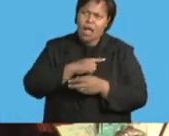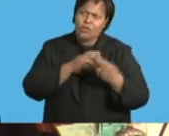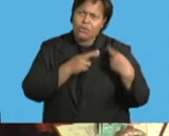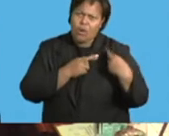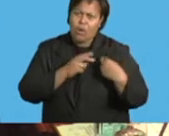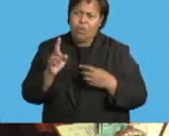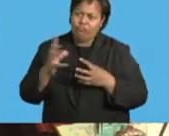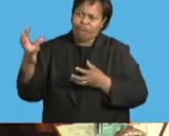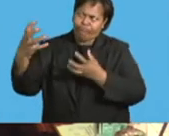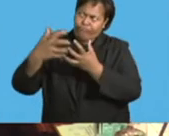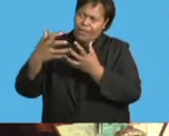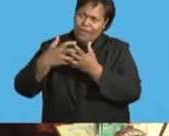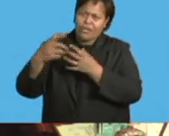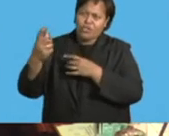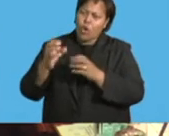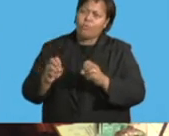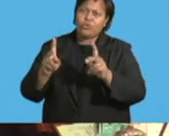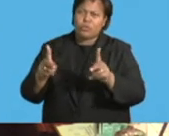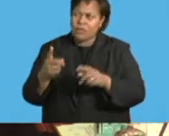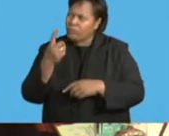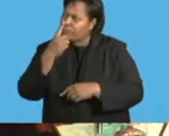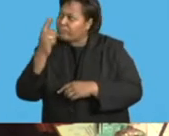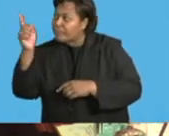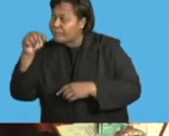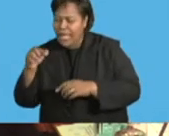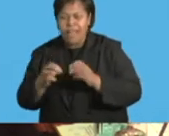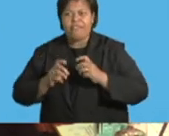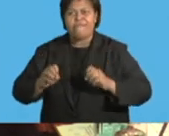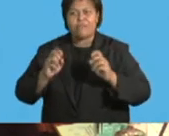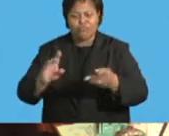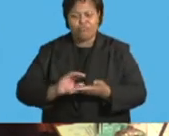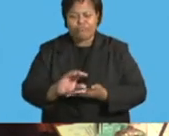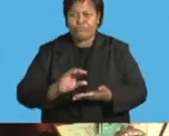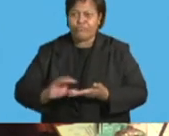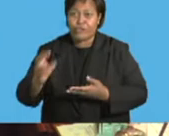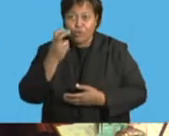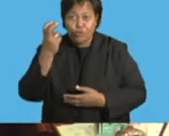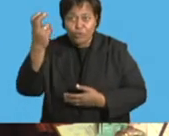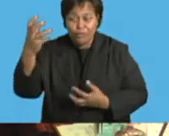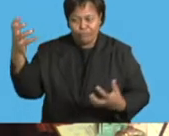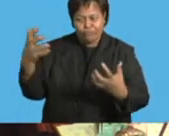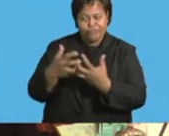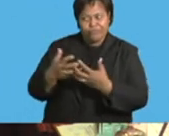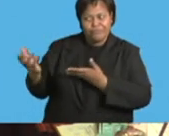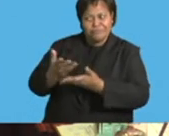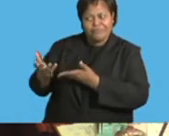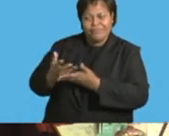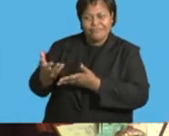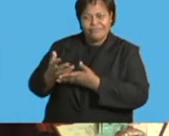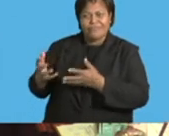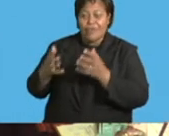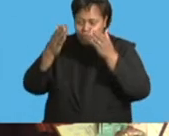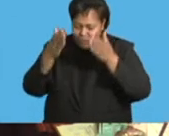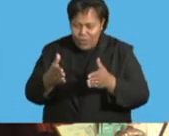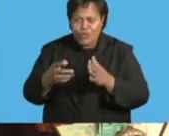promote opportunities for investment business and tourism in collaboration with relevant authorities. They will